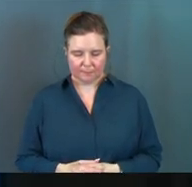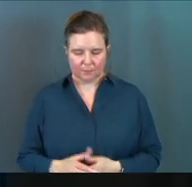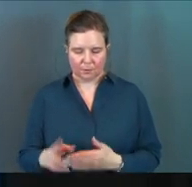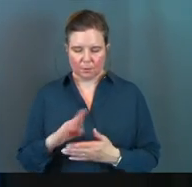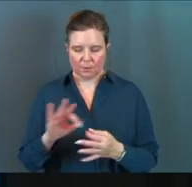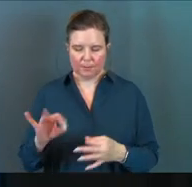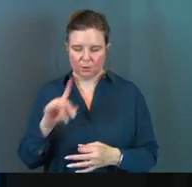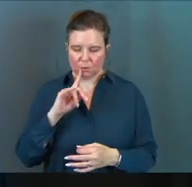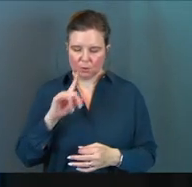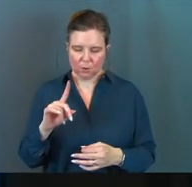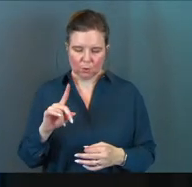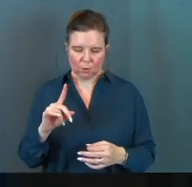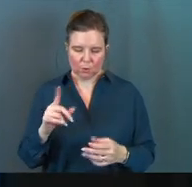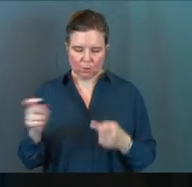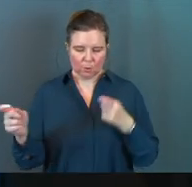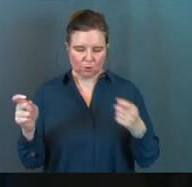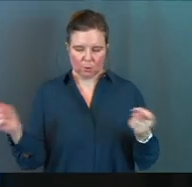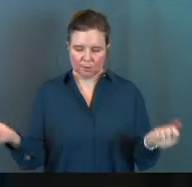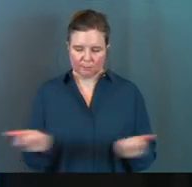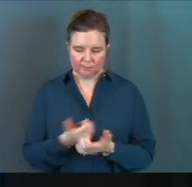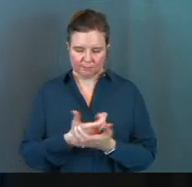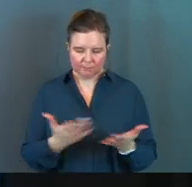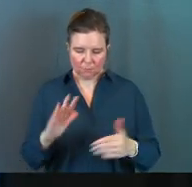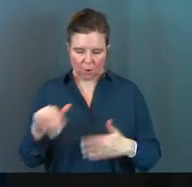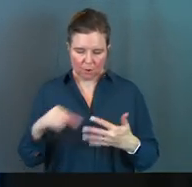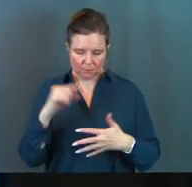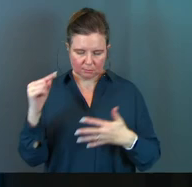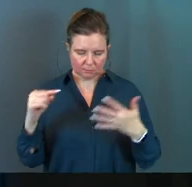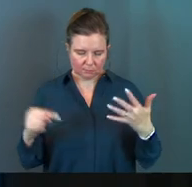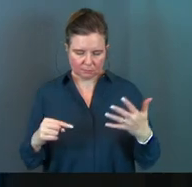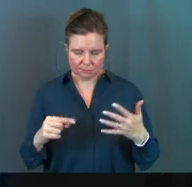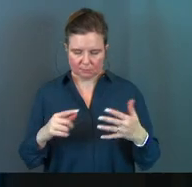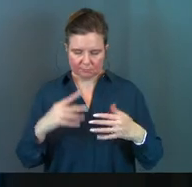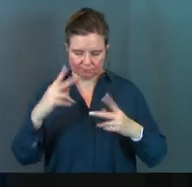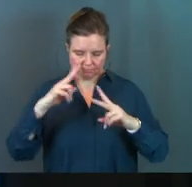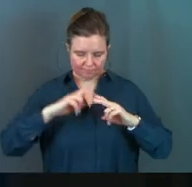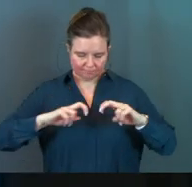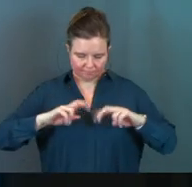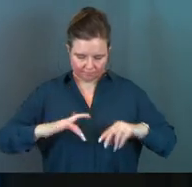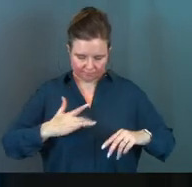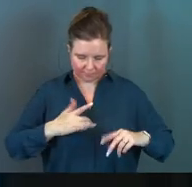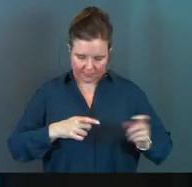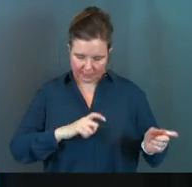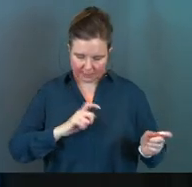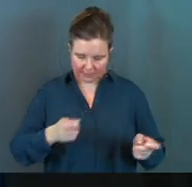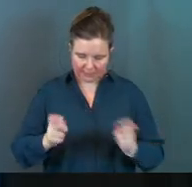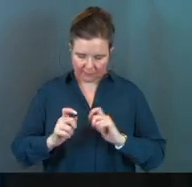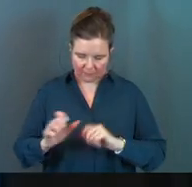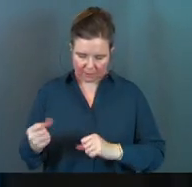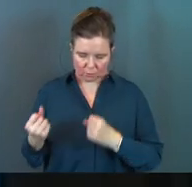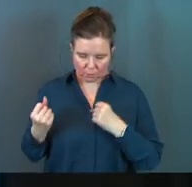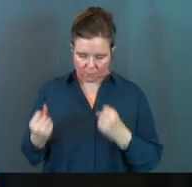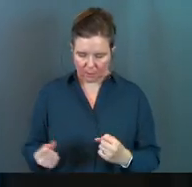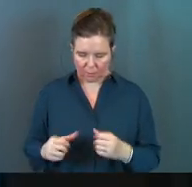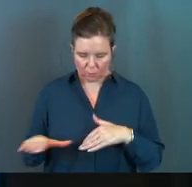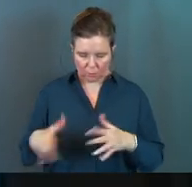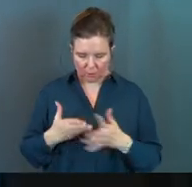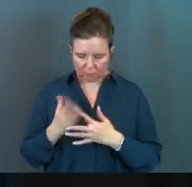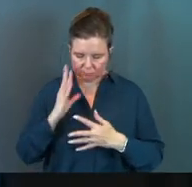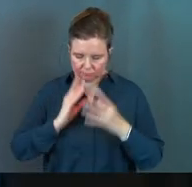Holy Spirit, you are over all of these things. X-ray our hearts. Give us the power to walk in them.